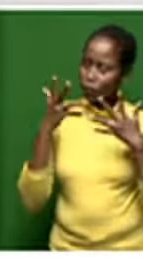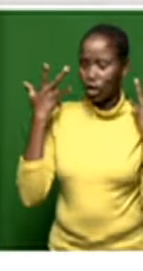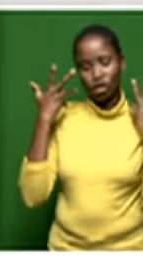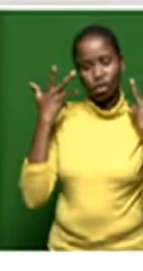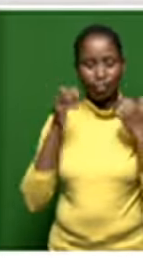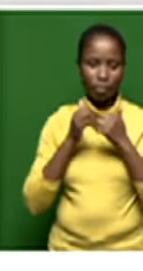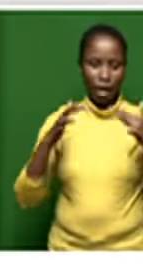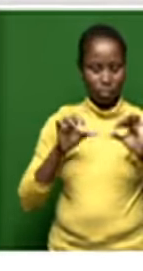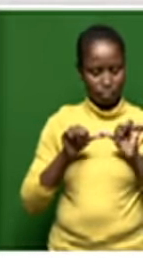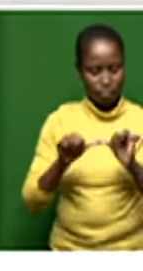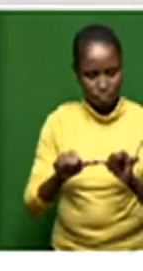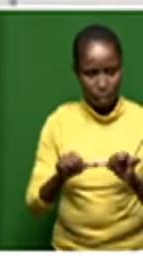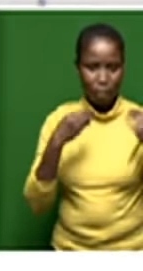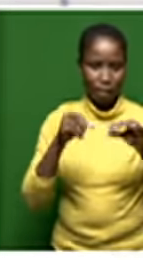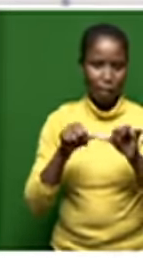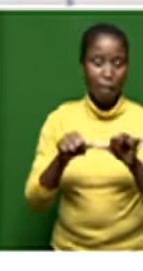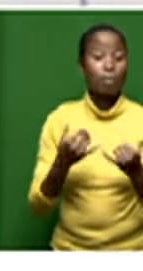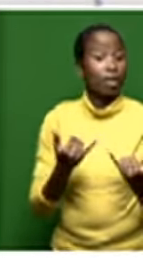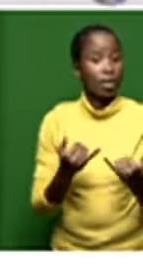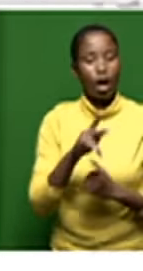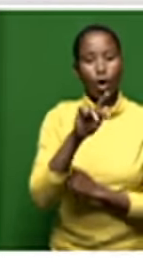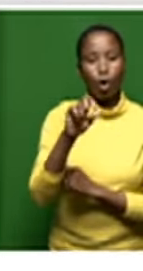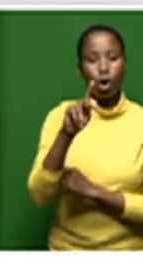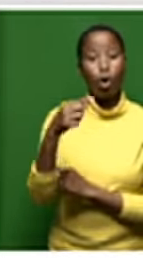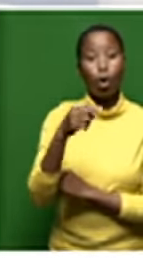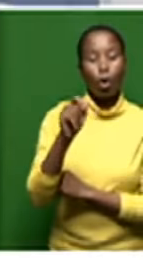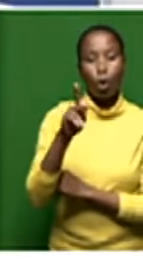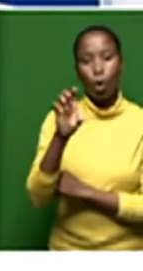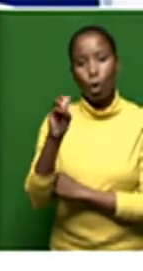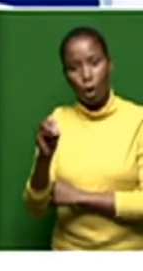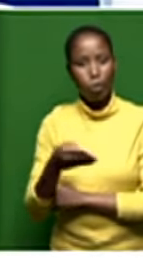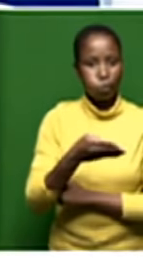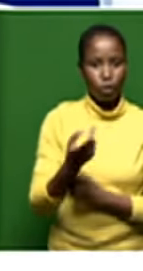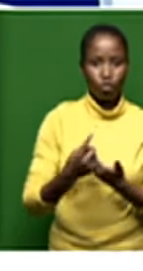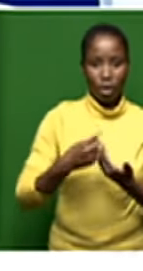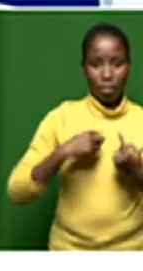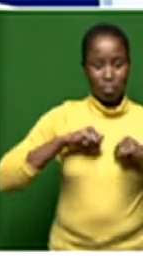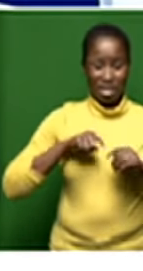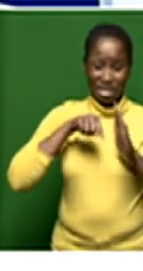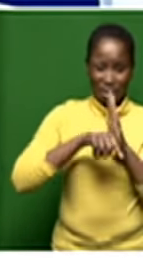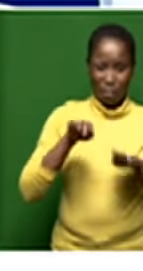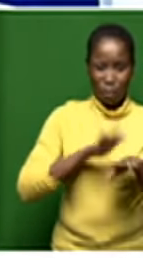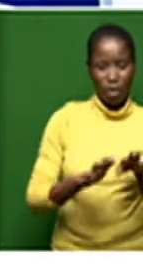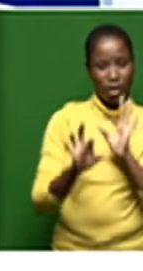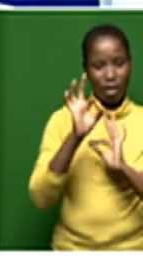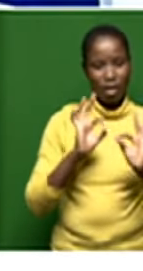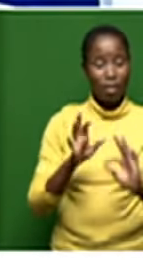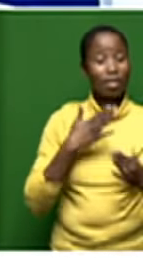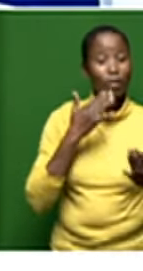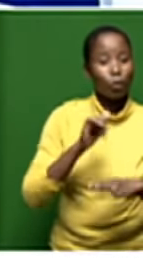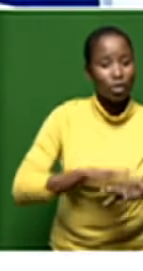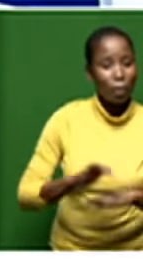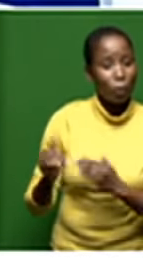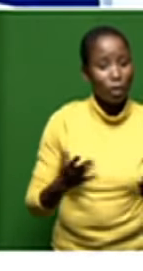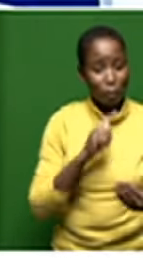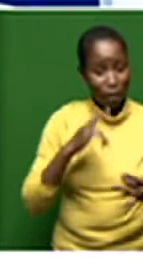for the national carrier kokolo joins us now for more on the latest developments around saa mr kokolo thanks for your time welcome to